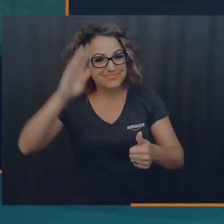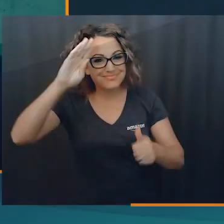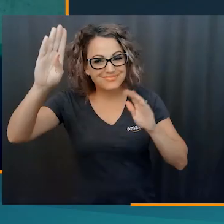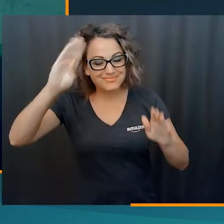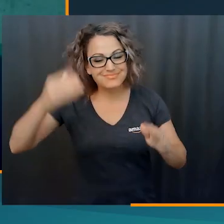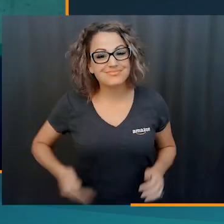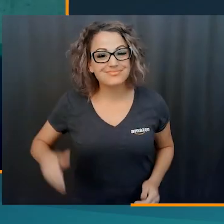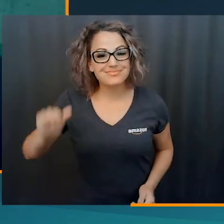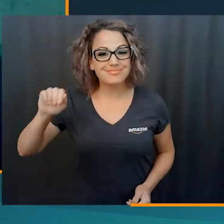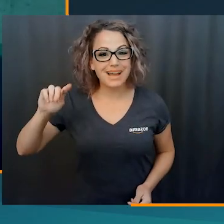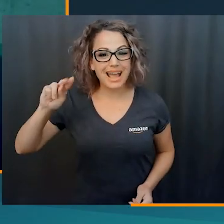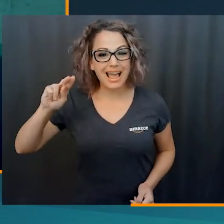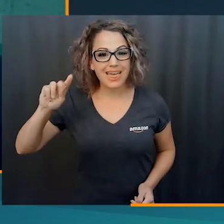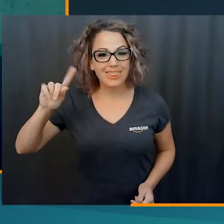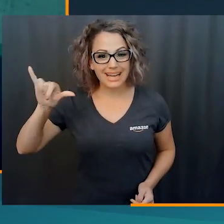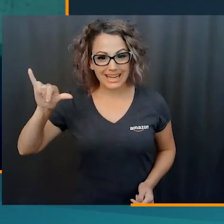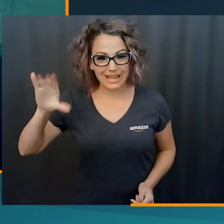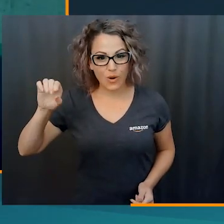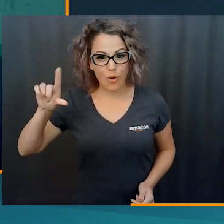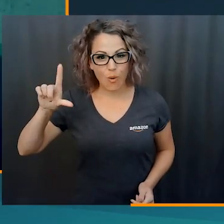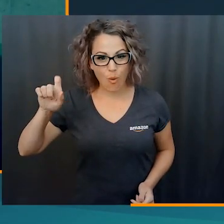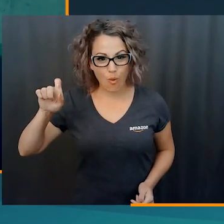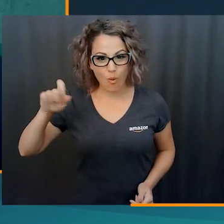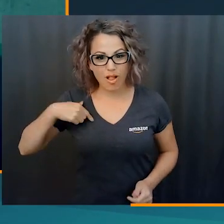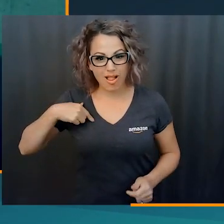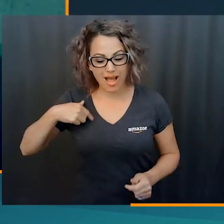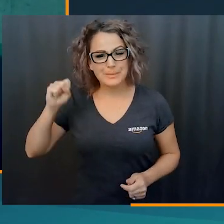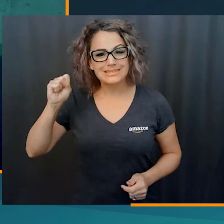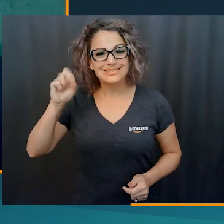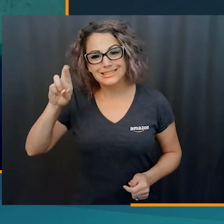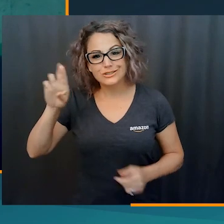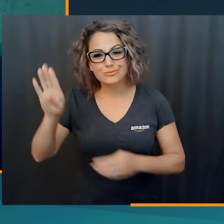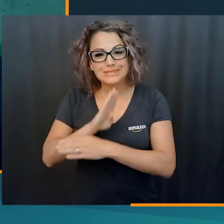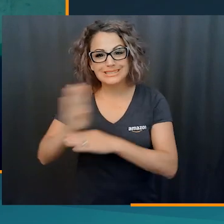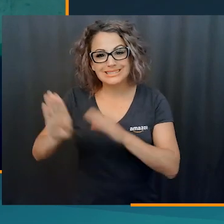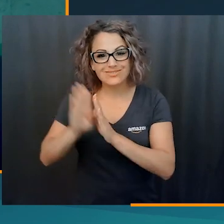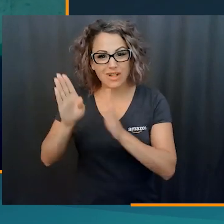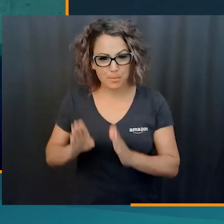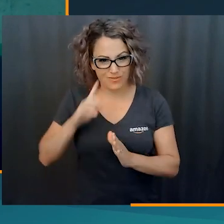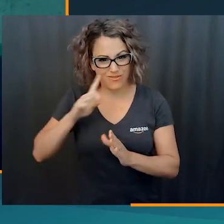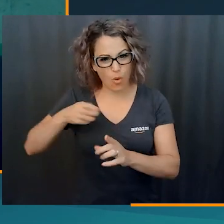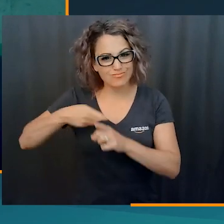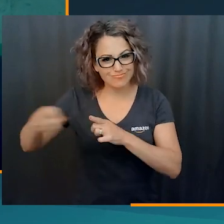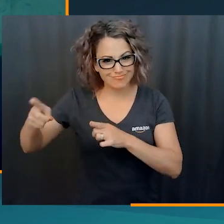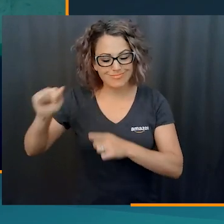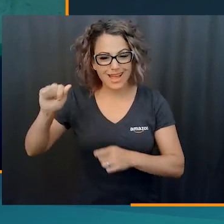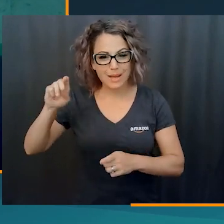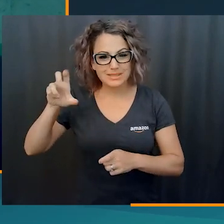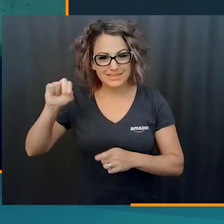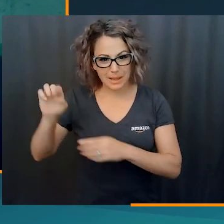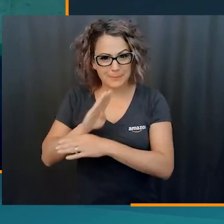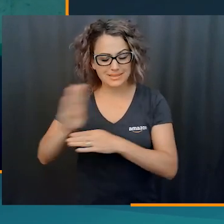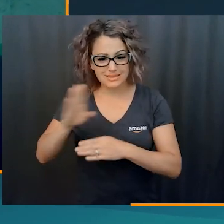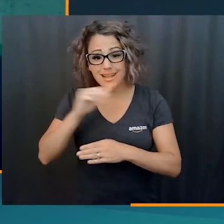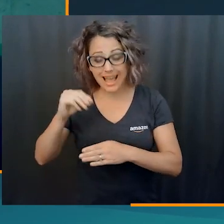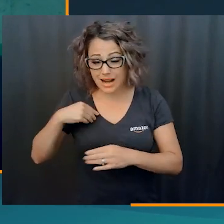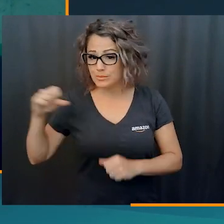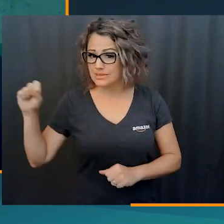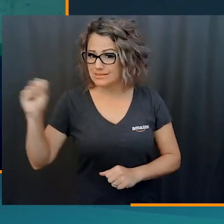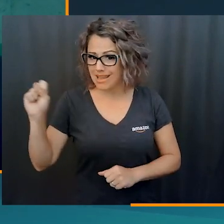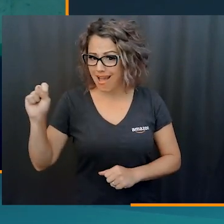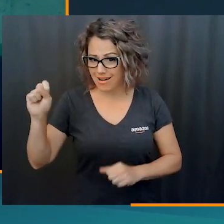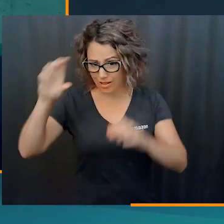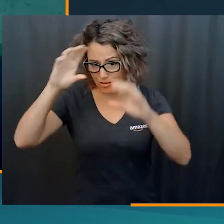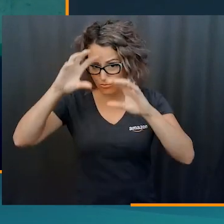Hi, everyone. It's great to be here today. My name is Anthony Cole. I am a senior business developer for Amazon Business, and as Rob